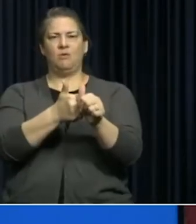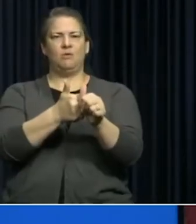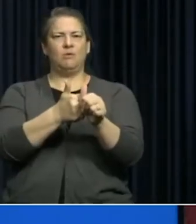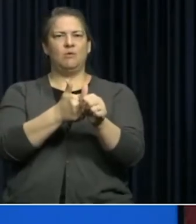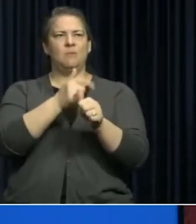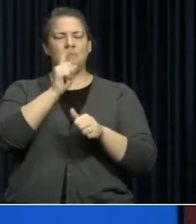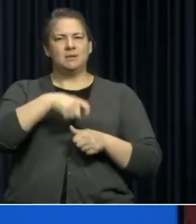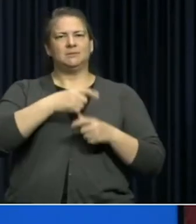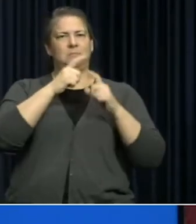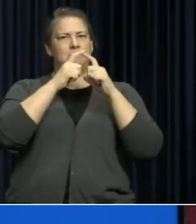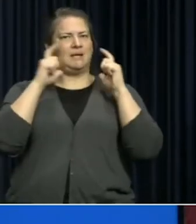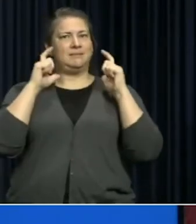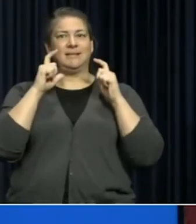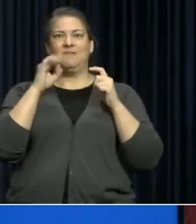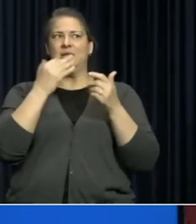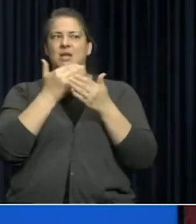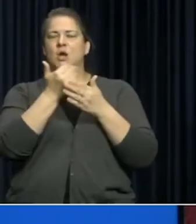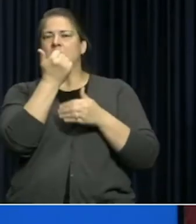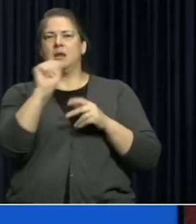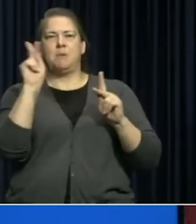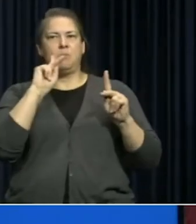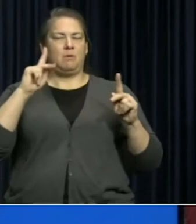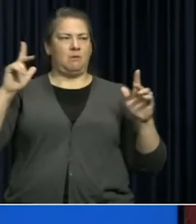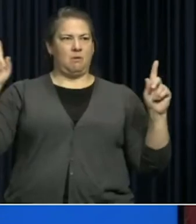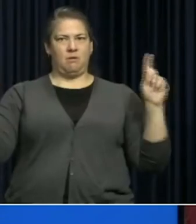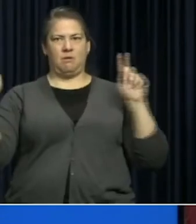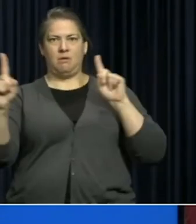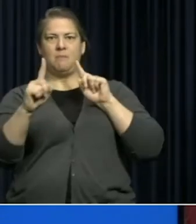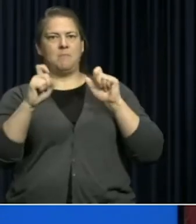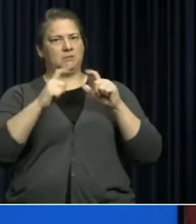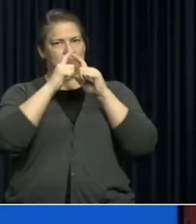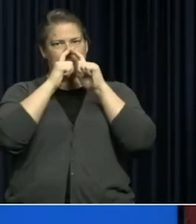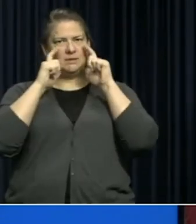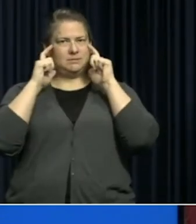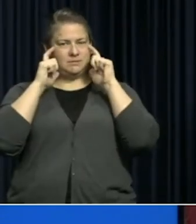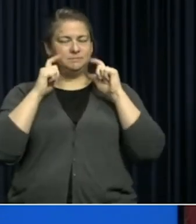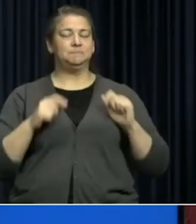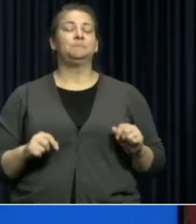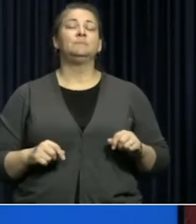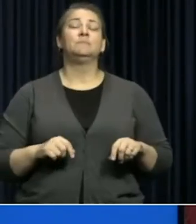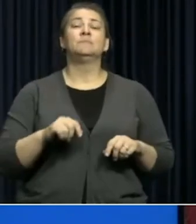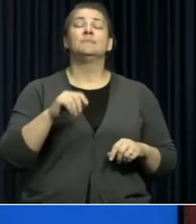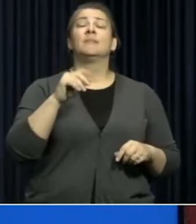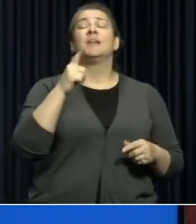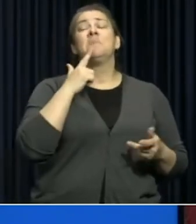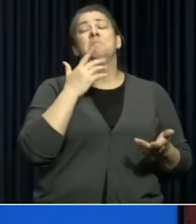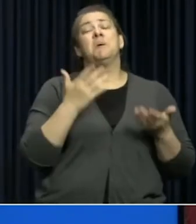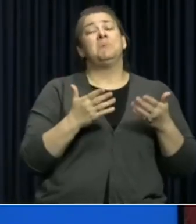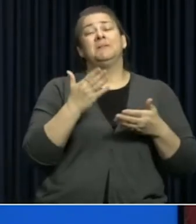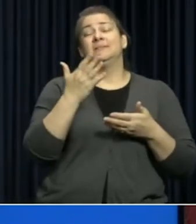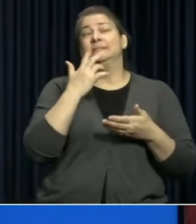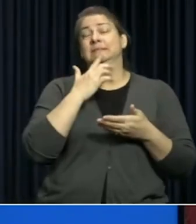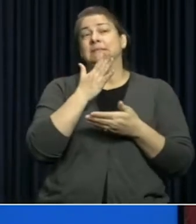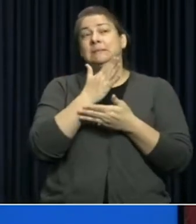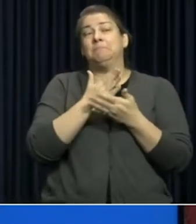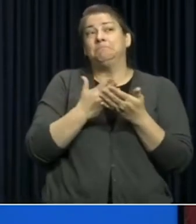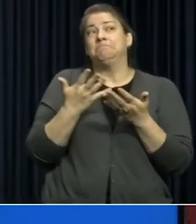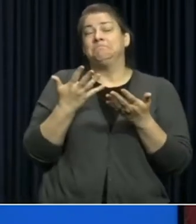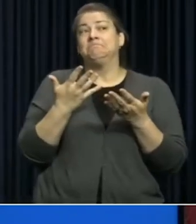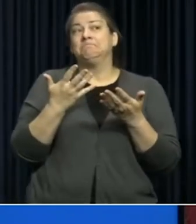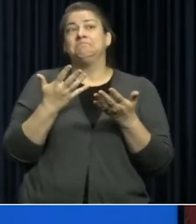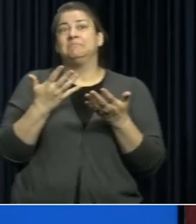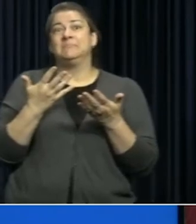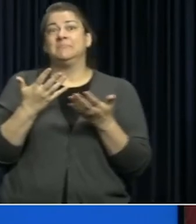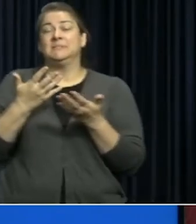you come anywhere near someone and the final thing is there is probably some limited amount of benefit that